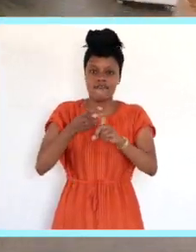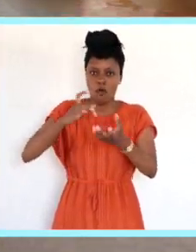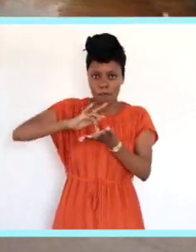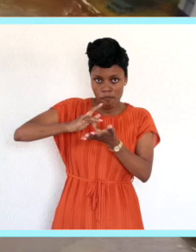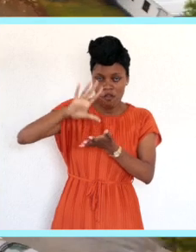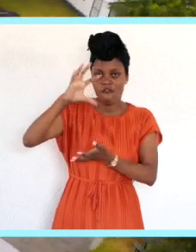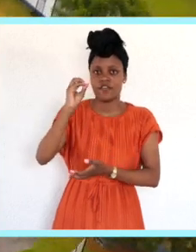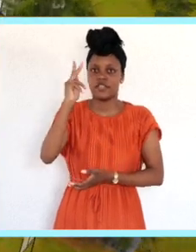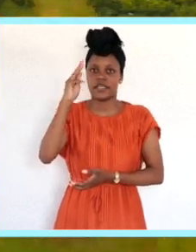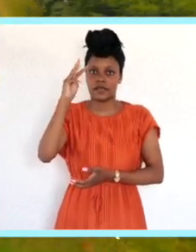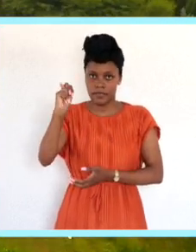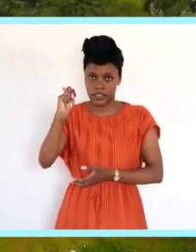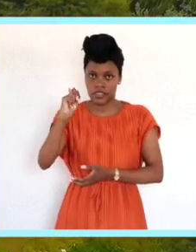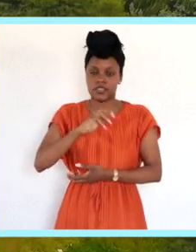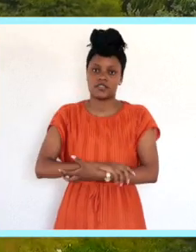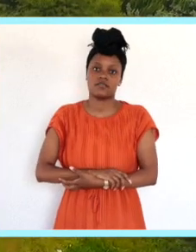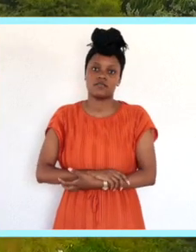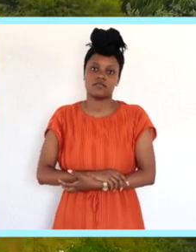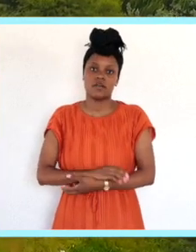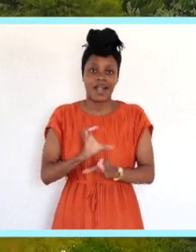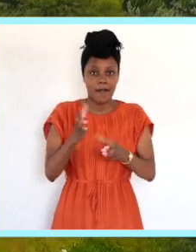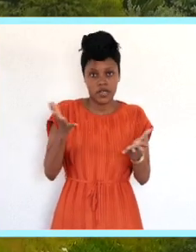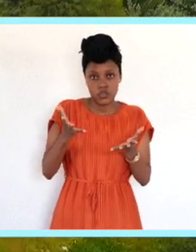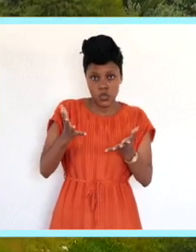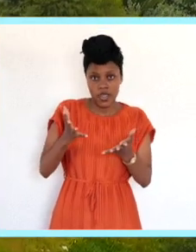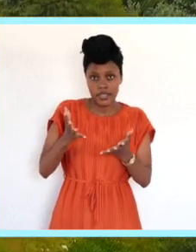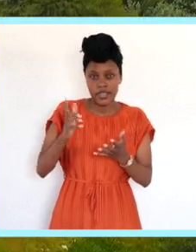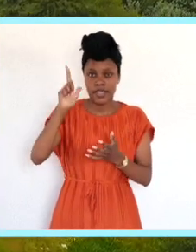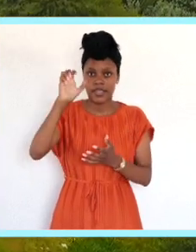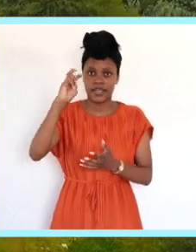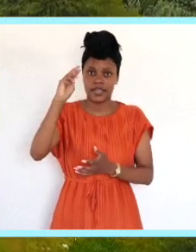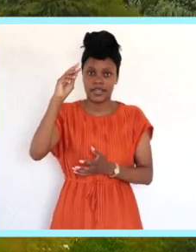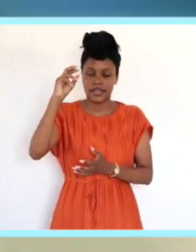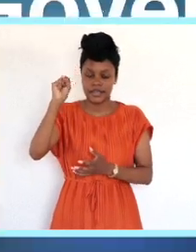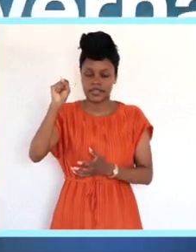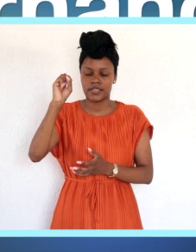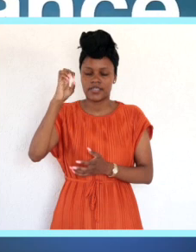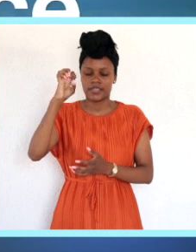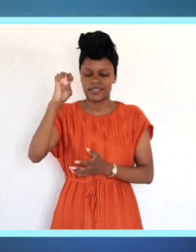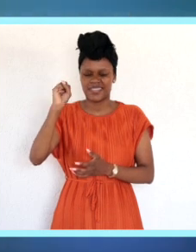office which is about 50 kilometers and the campus is situated at the Lesedi municipality.